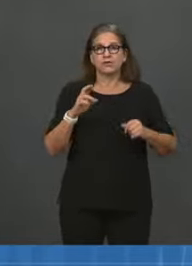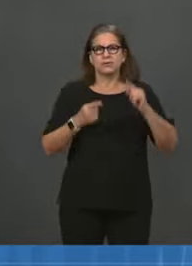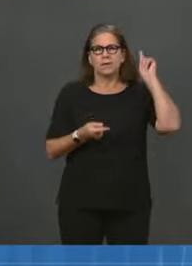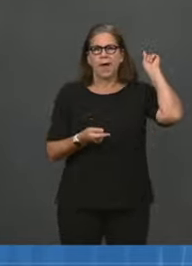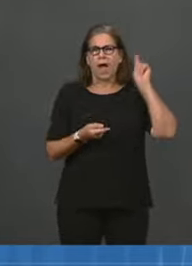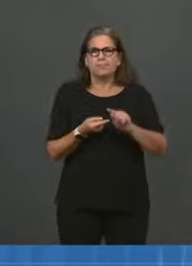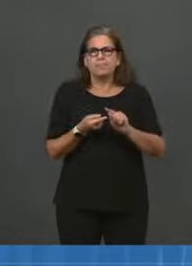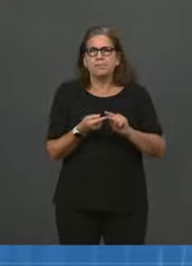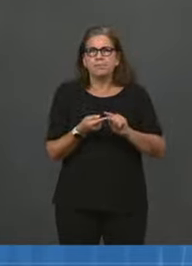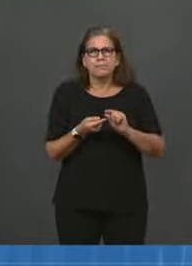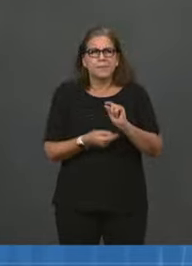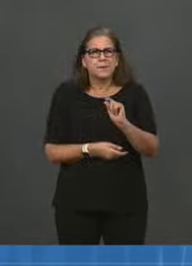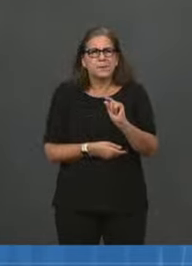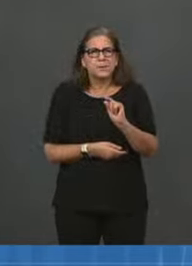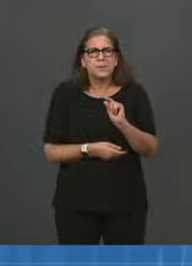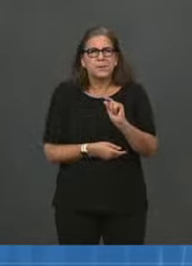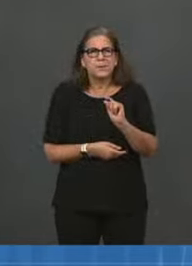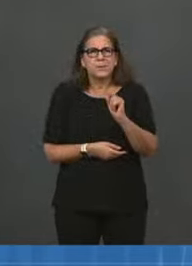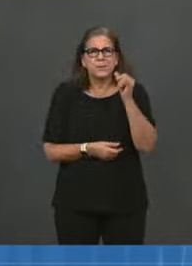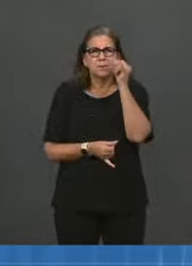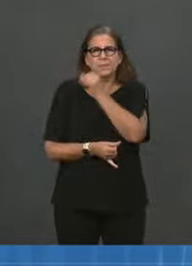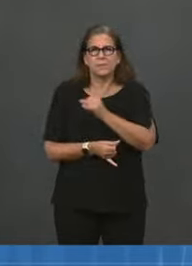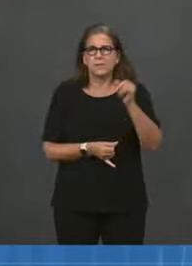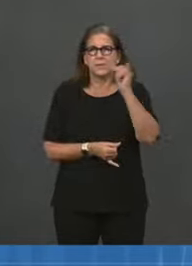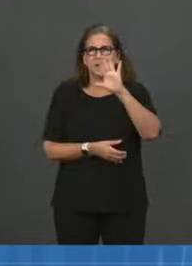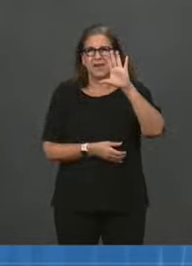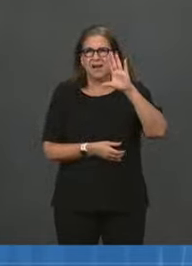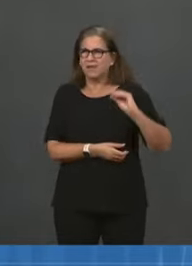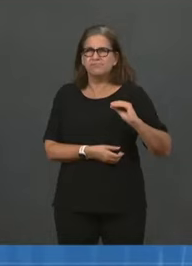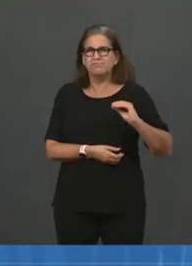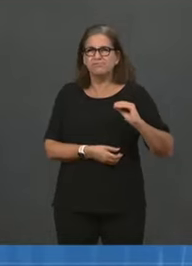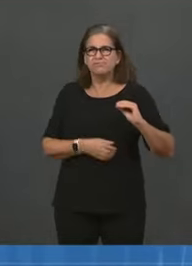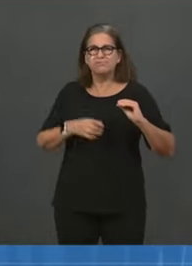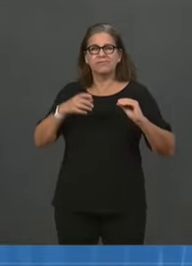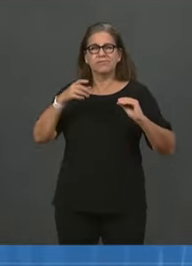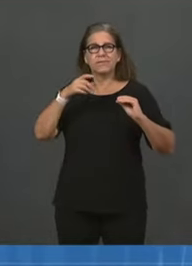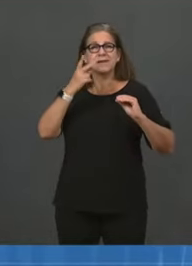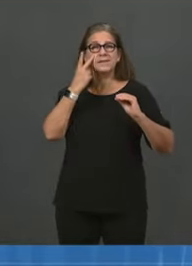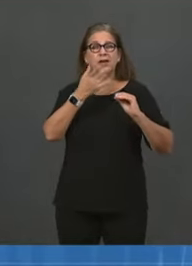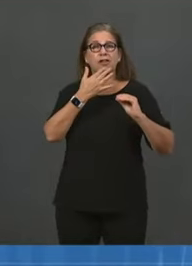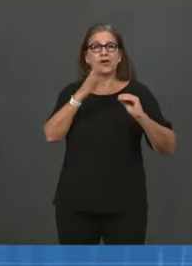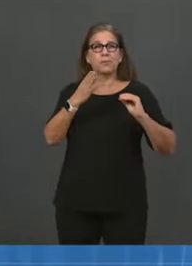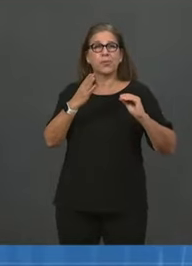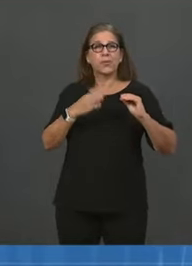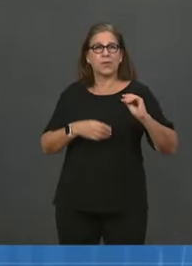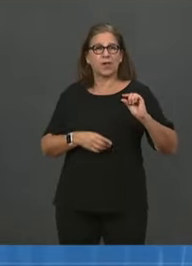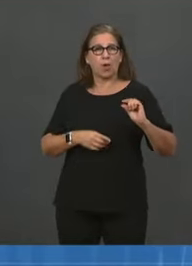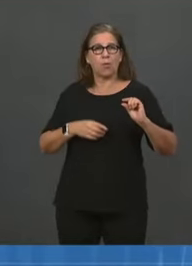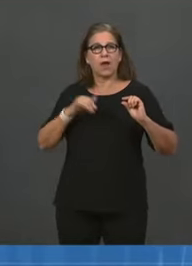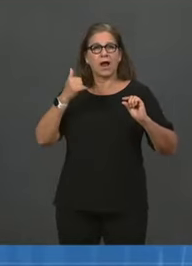for those who were boosts. This is for confirmed infection. Next slide.